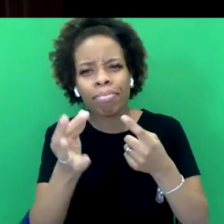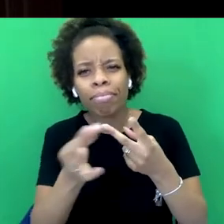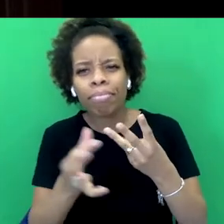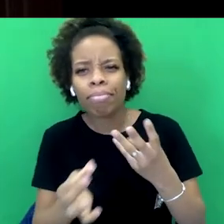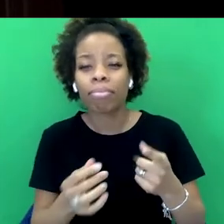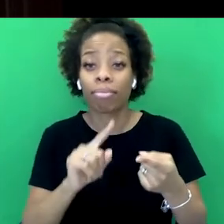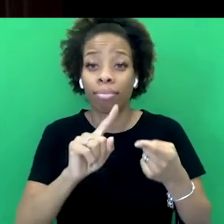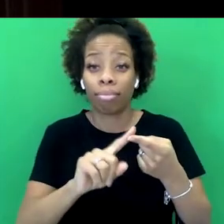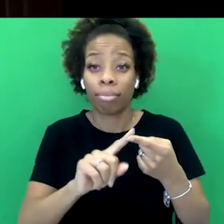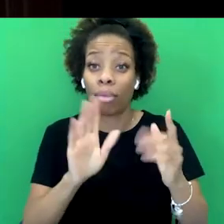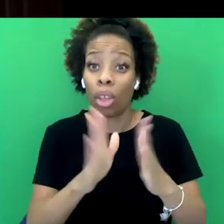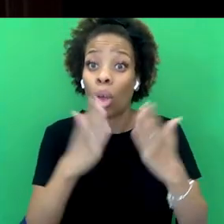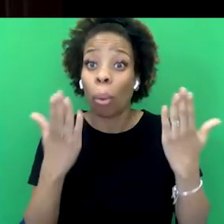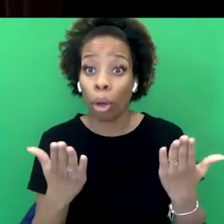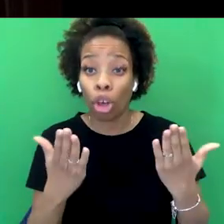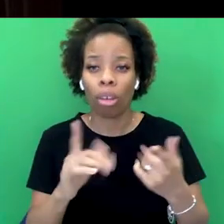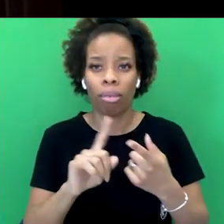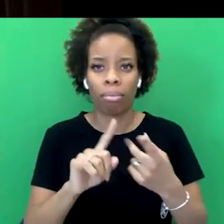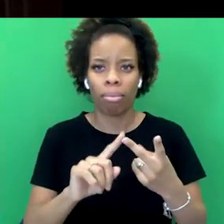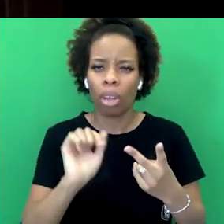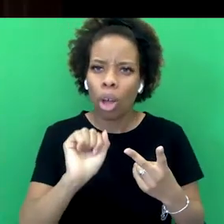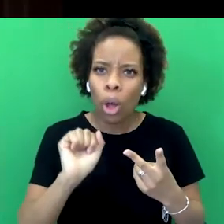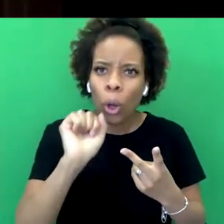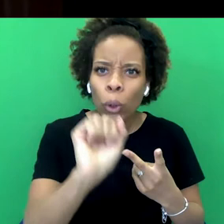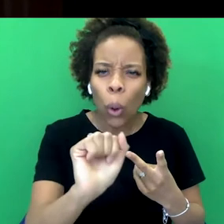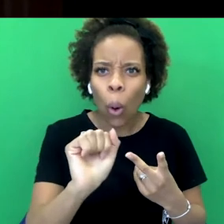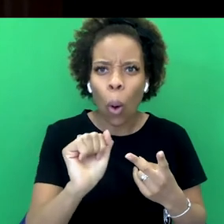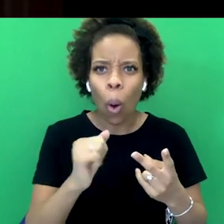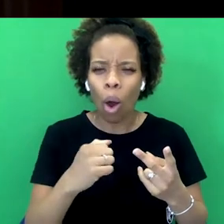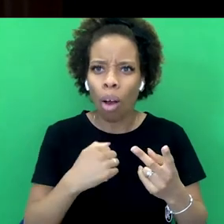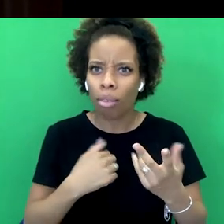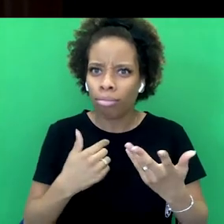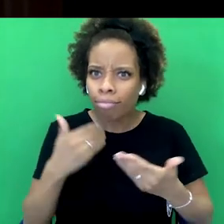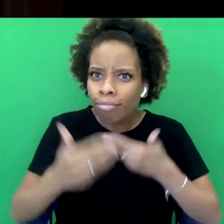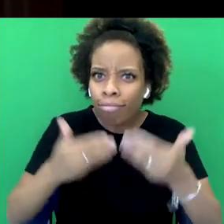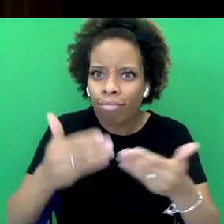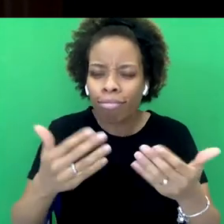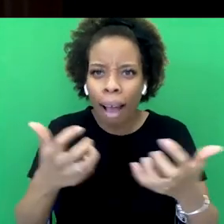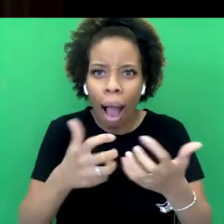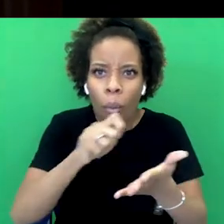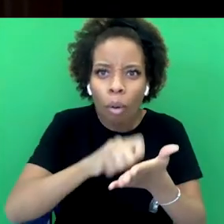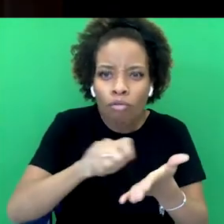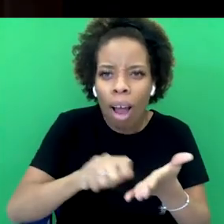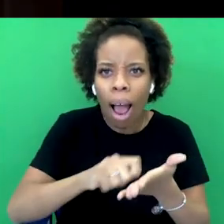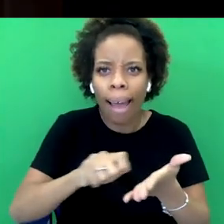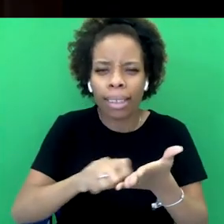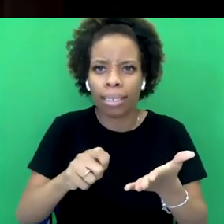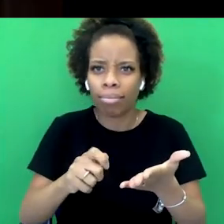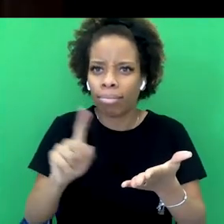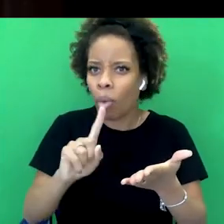the book and your journey in coming to write the book, your journey while writing the book and